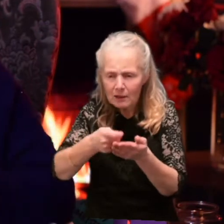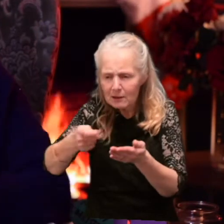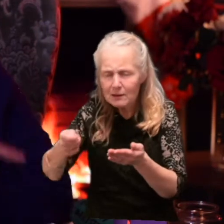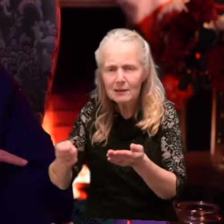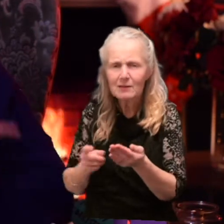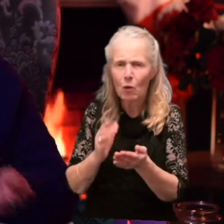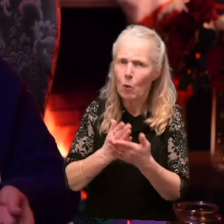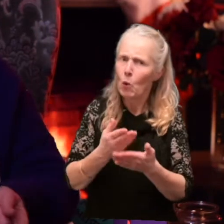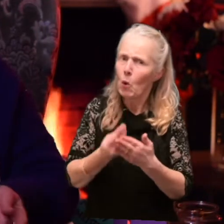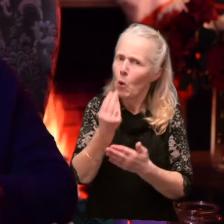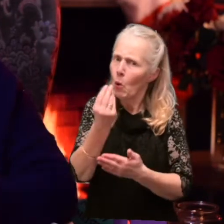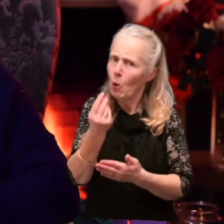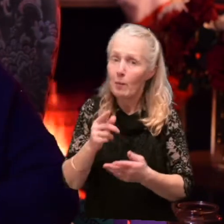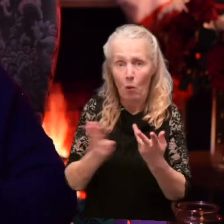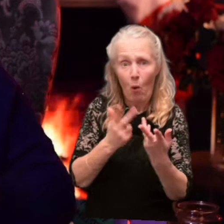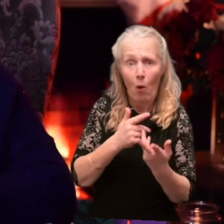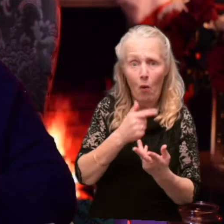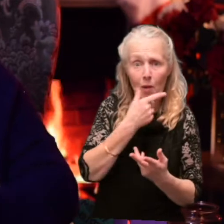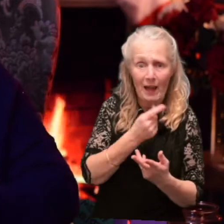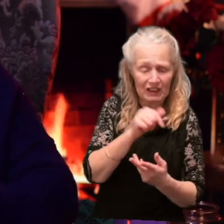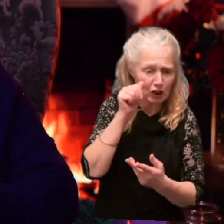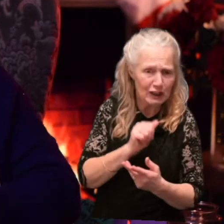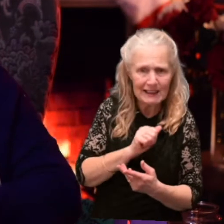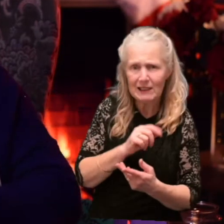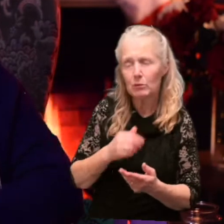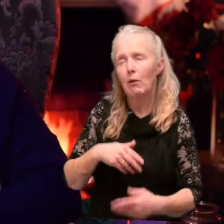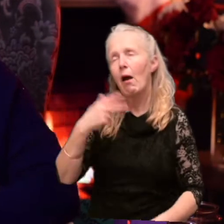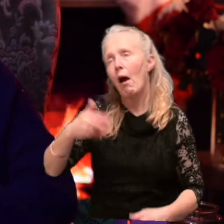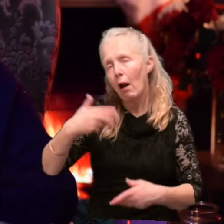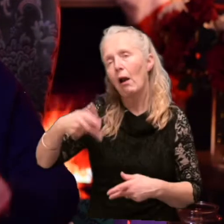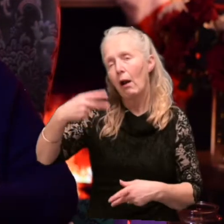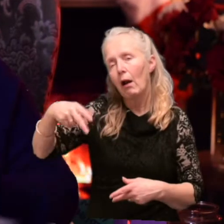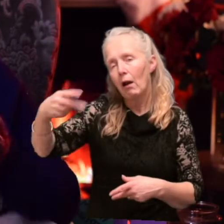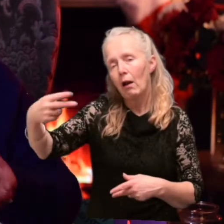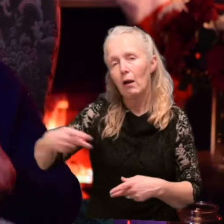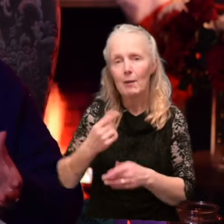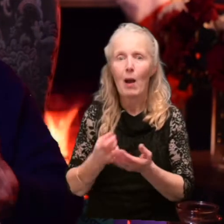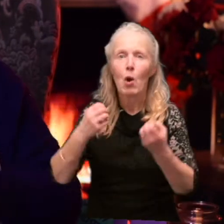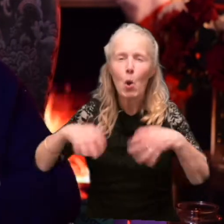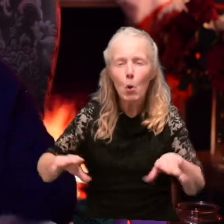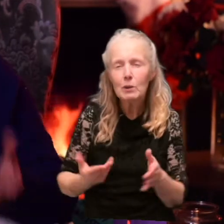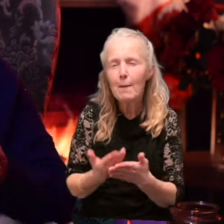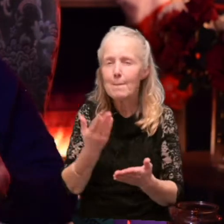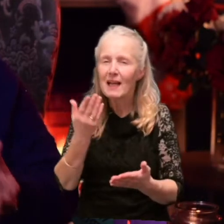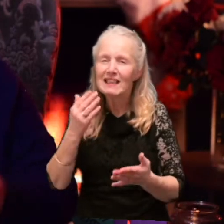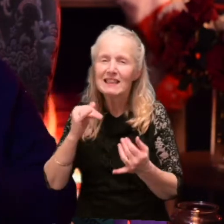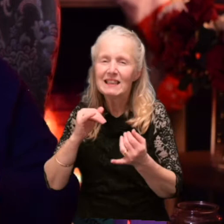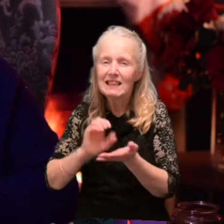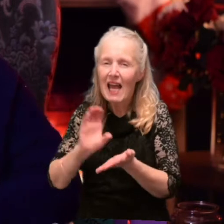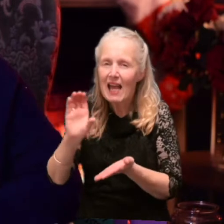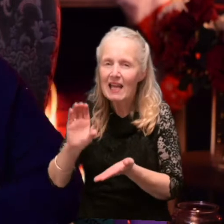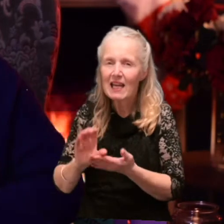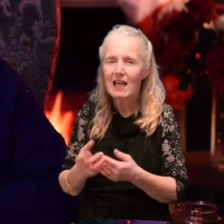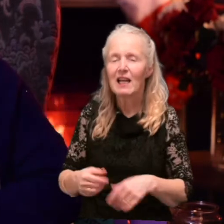Because this other guy was cheating. And he was going on and on about losing big stakes. And Dan just said to him,